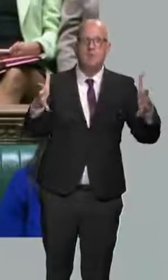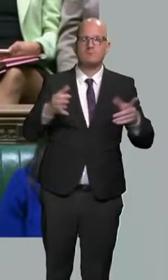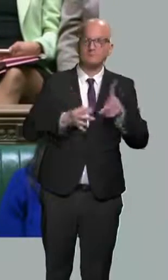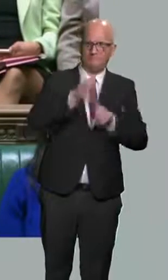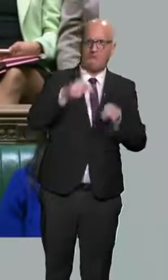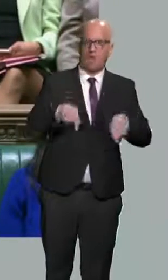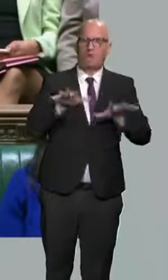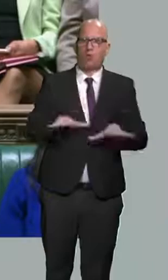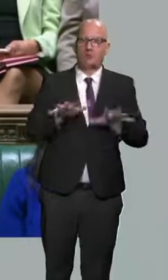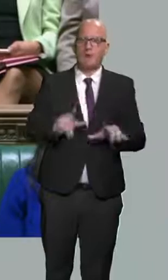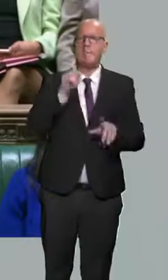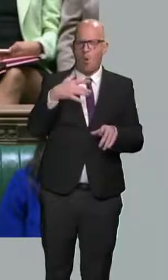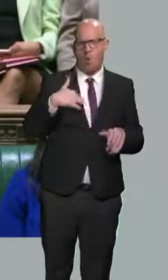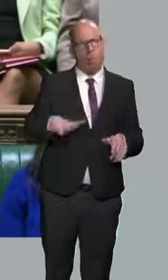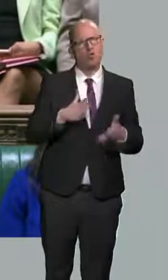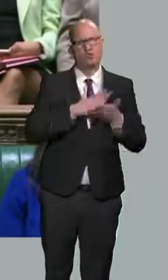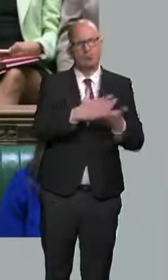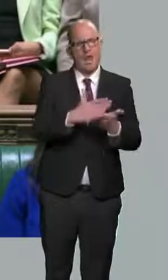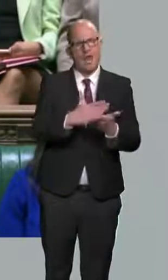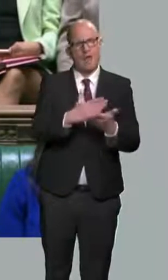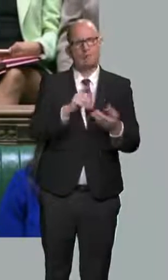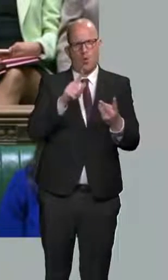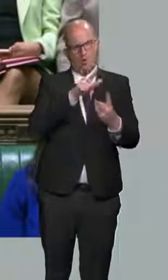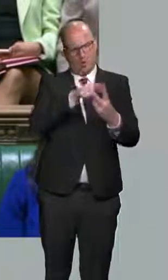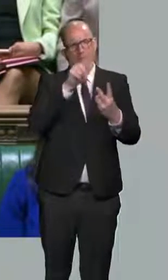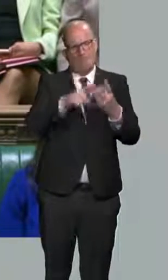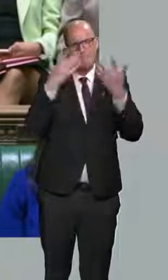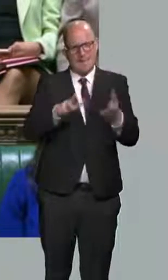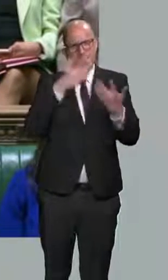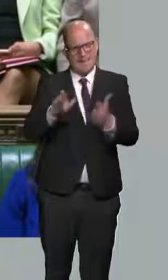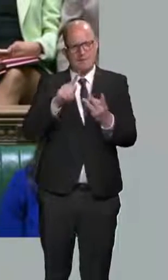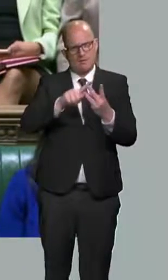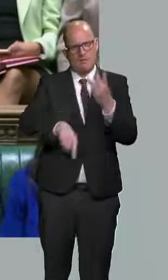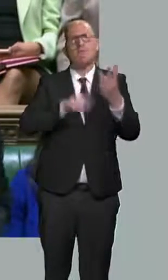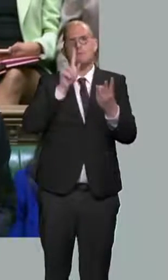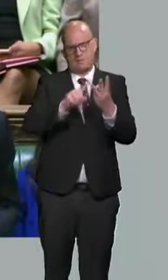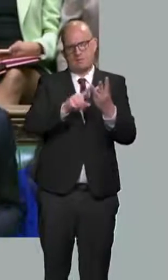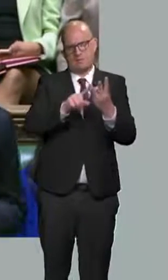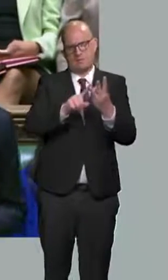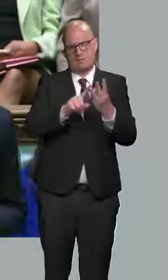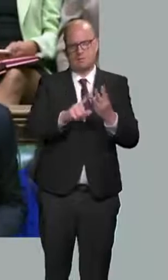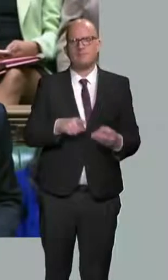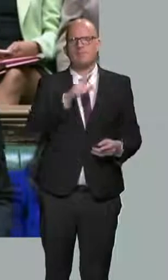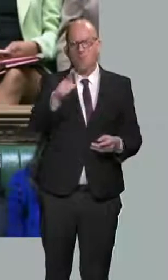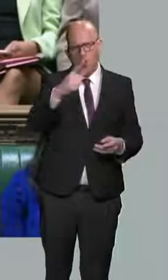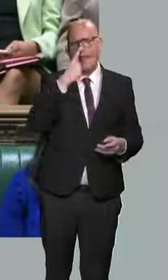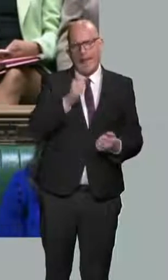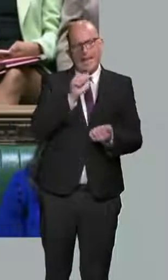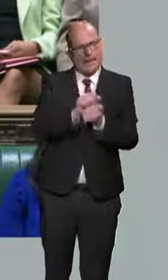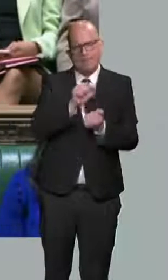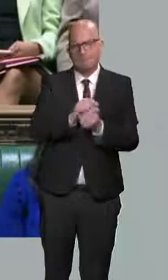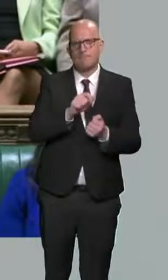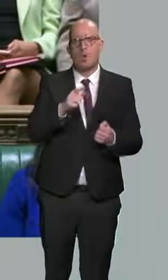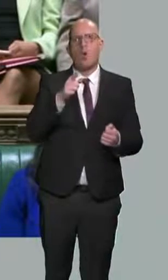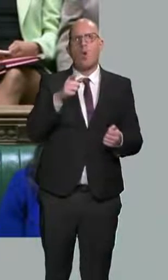growth, shared fairly, the third objective of our tax plan. The knowledge you can keep more of what you earn